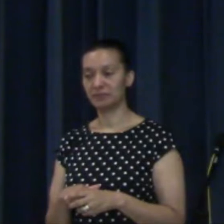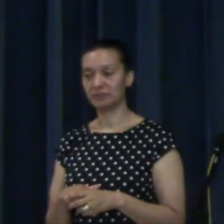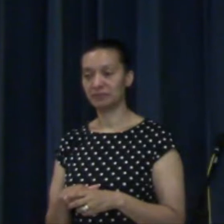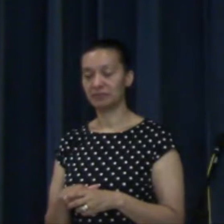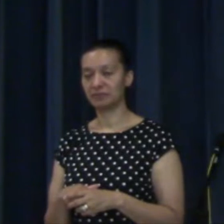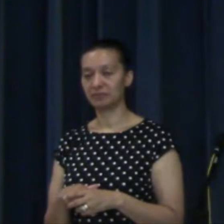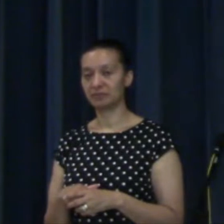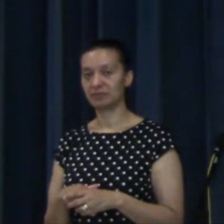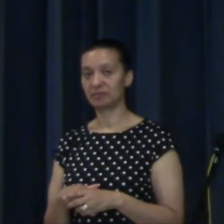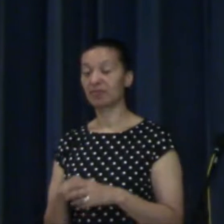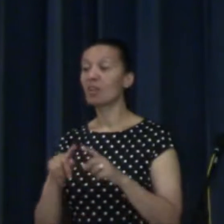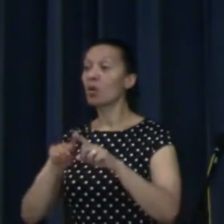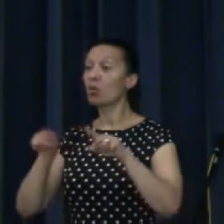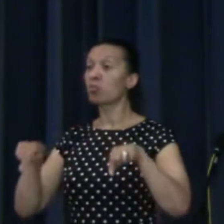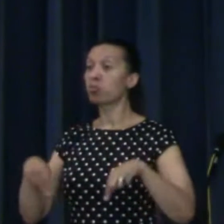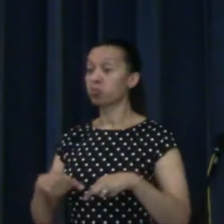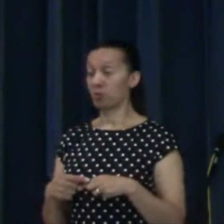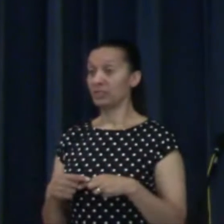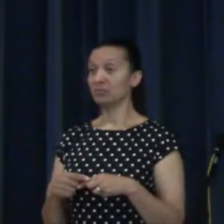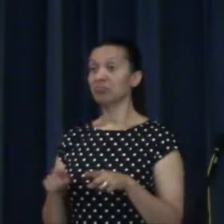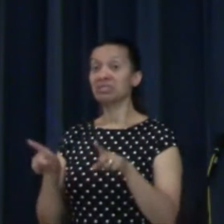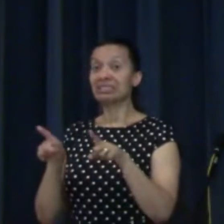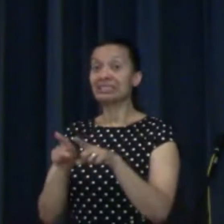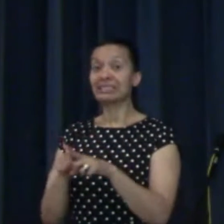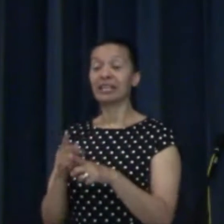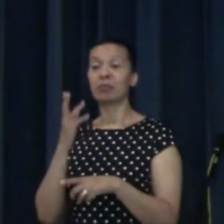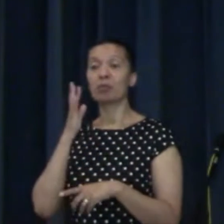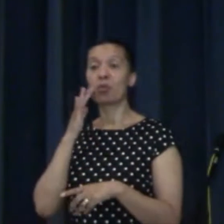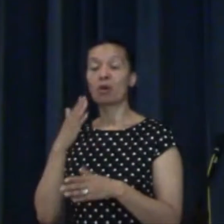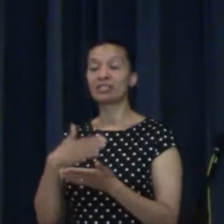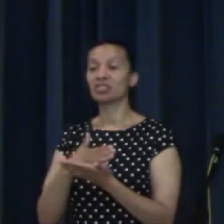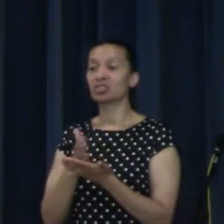We are doing the same when we share the good news.